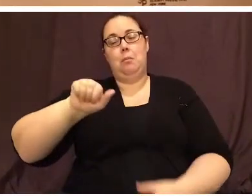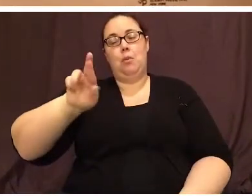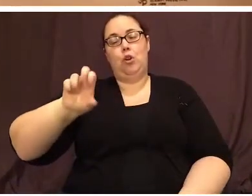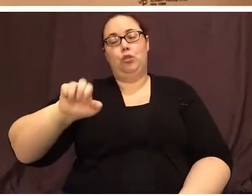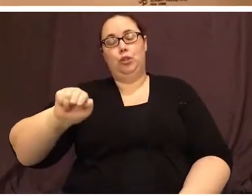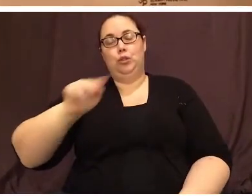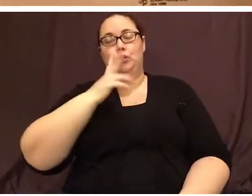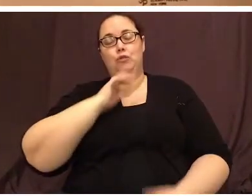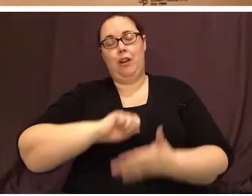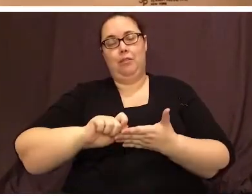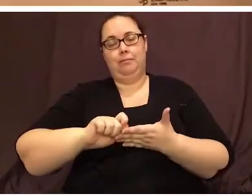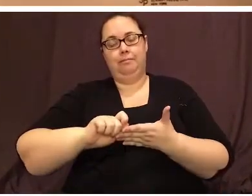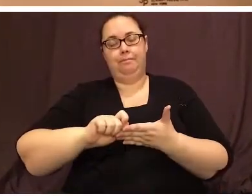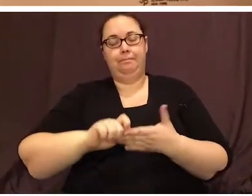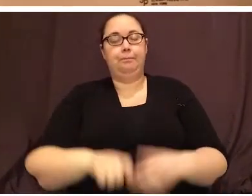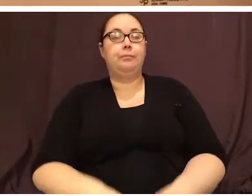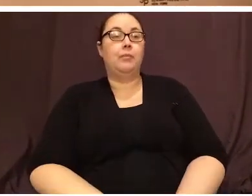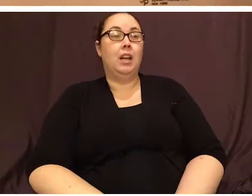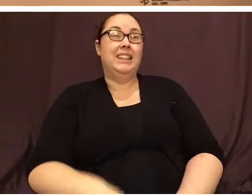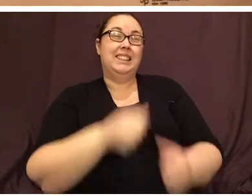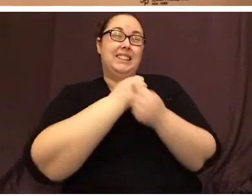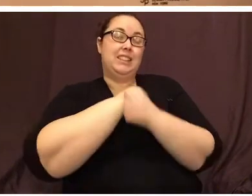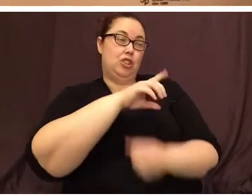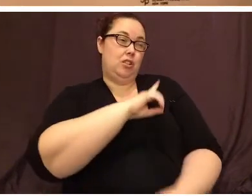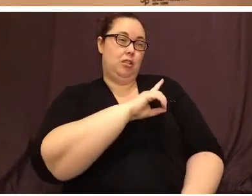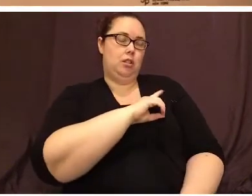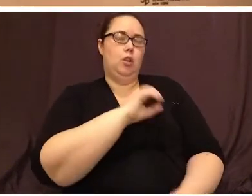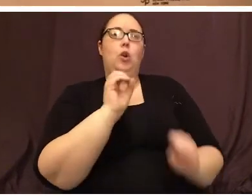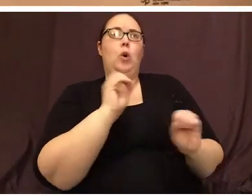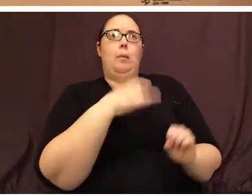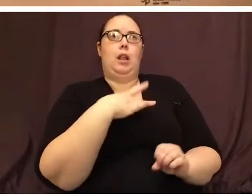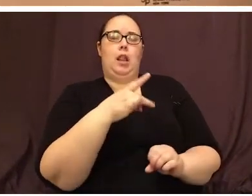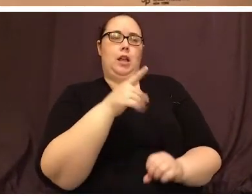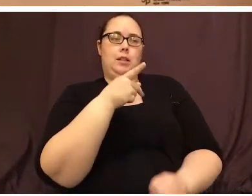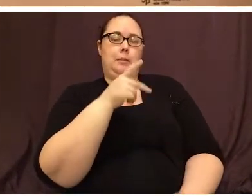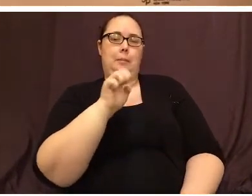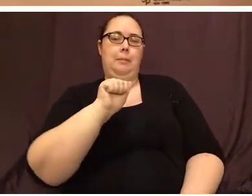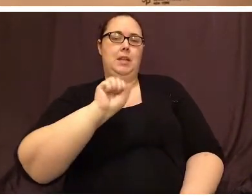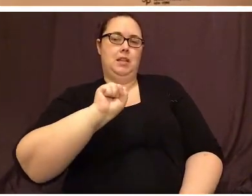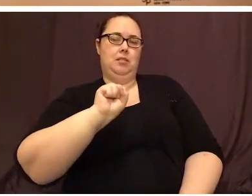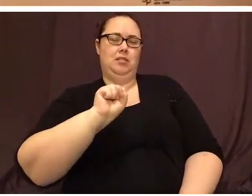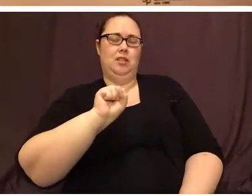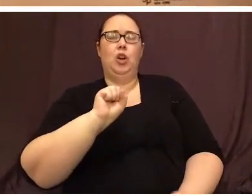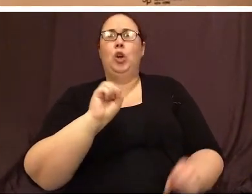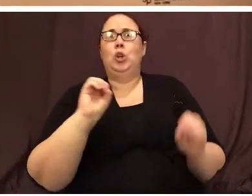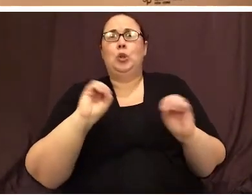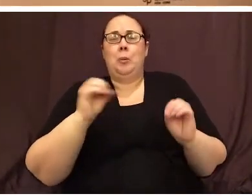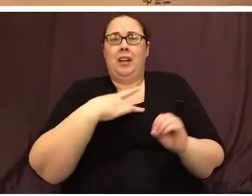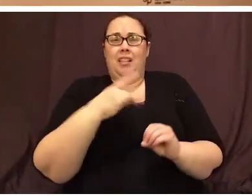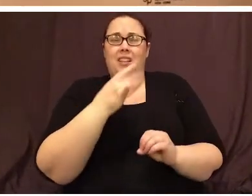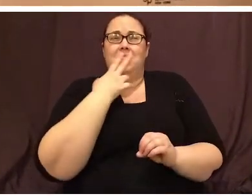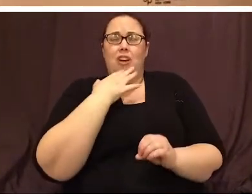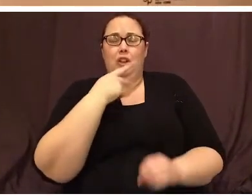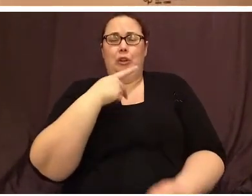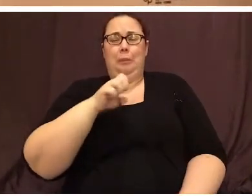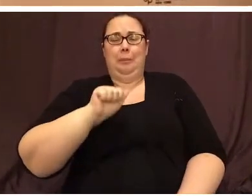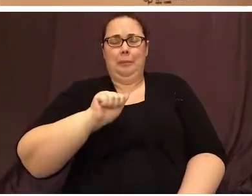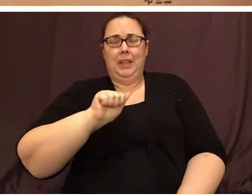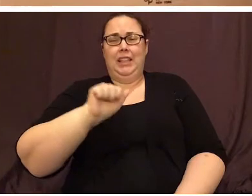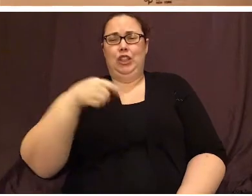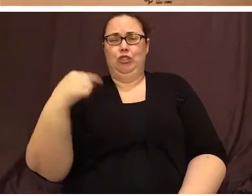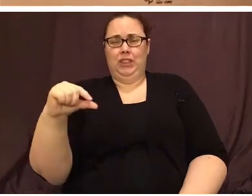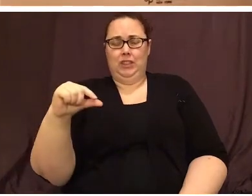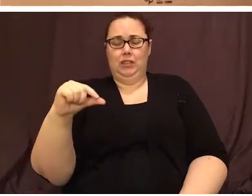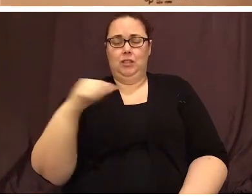Dear Duncan, no one likes peas. No one even likes the color pea green. So I'm changing my name and running away to see the world.